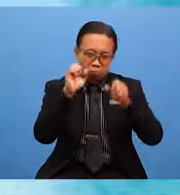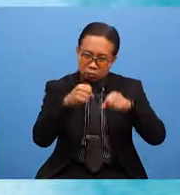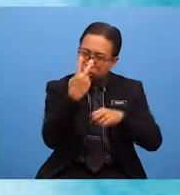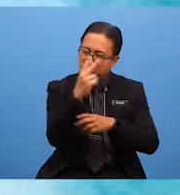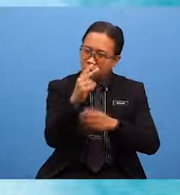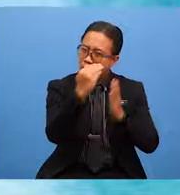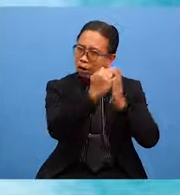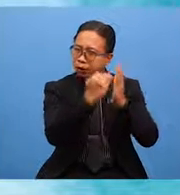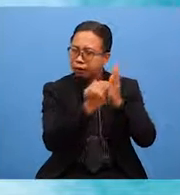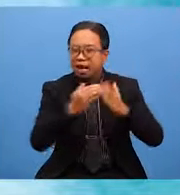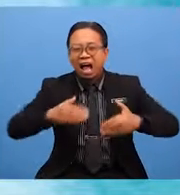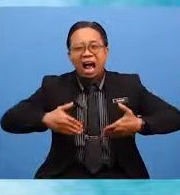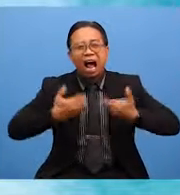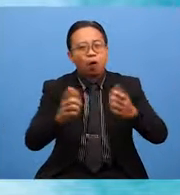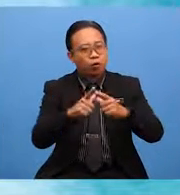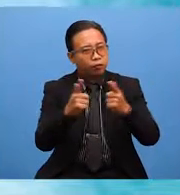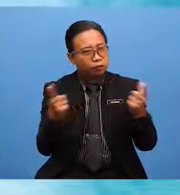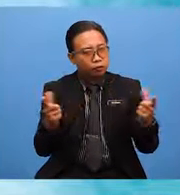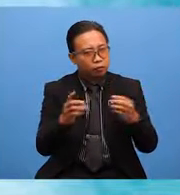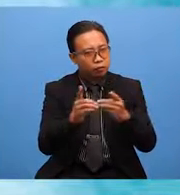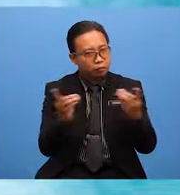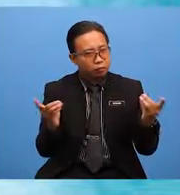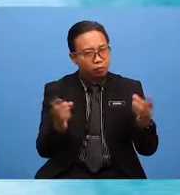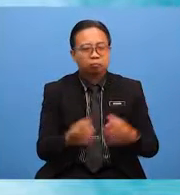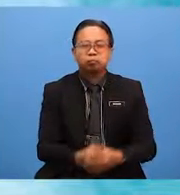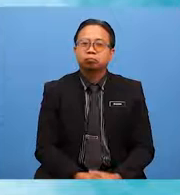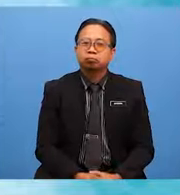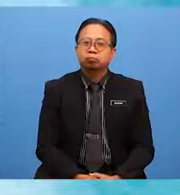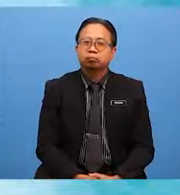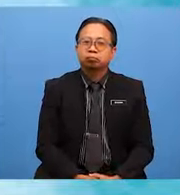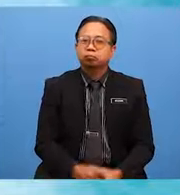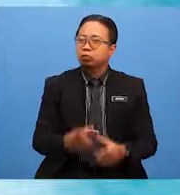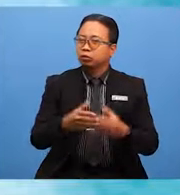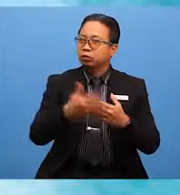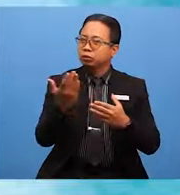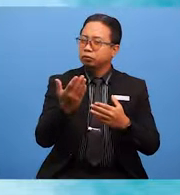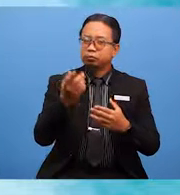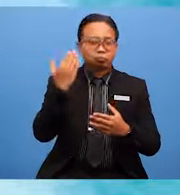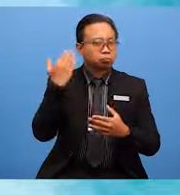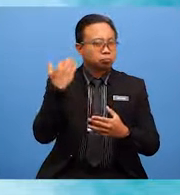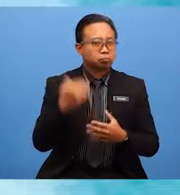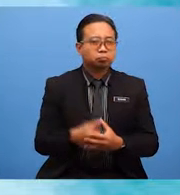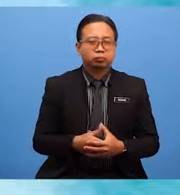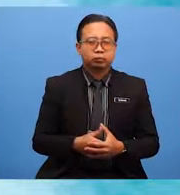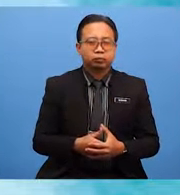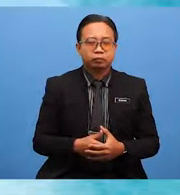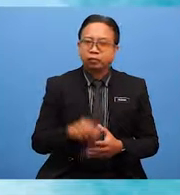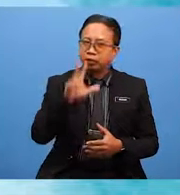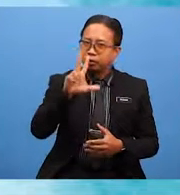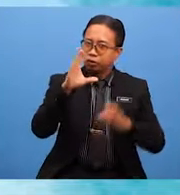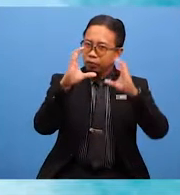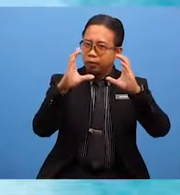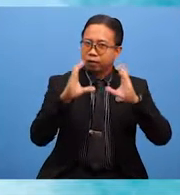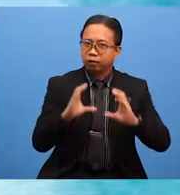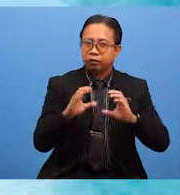all the details now and how different this paragraph is from the earlier ones? This is the third